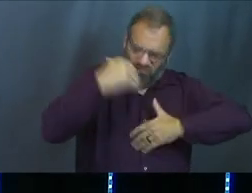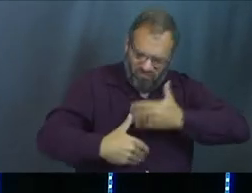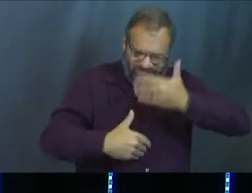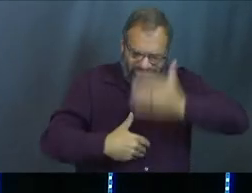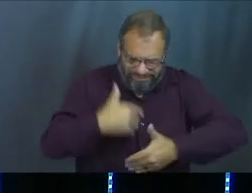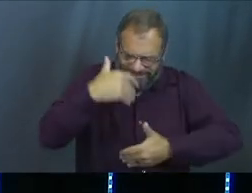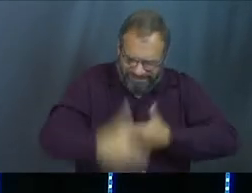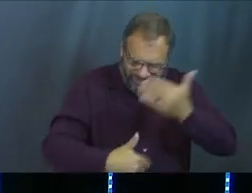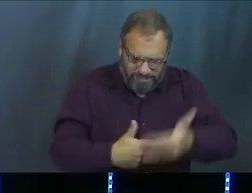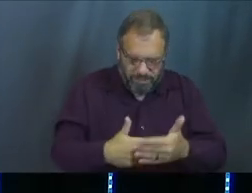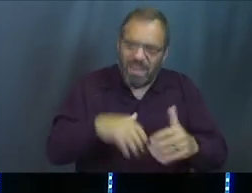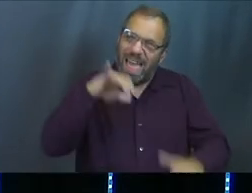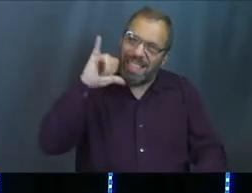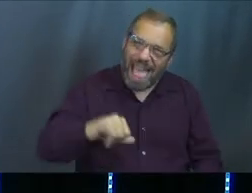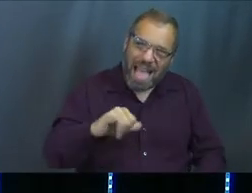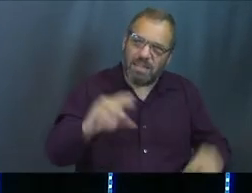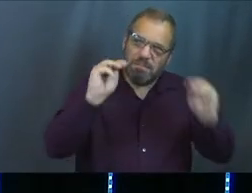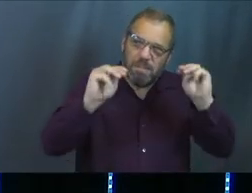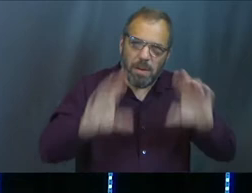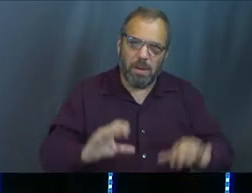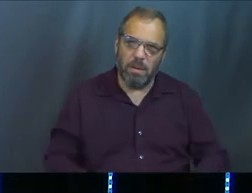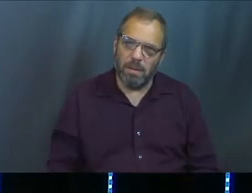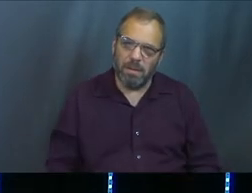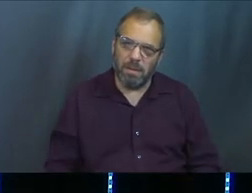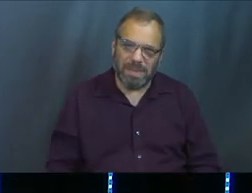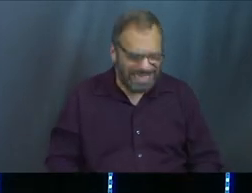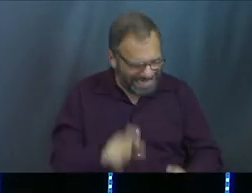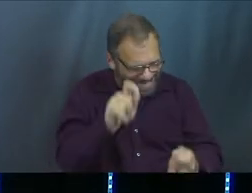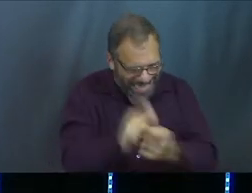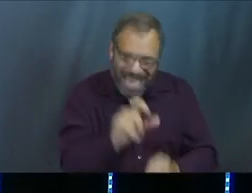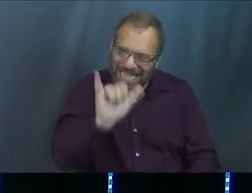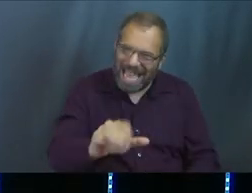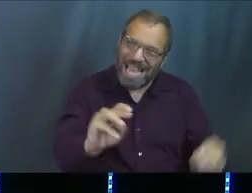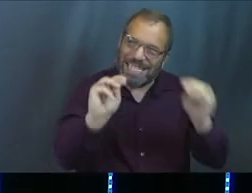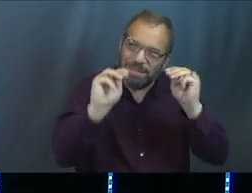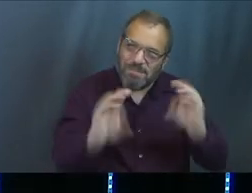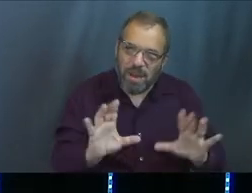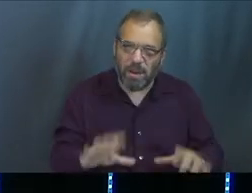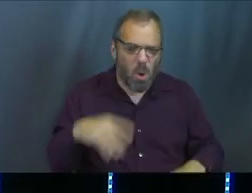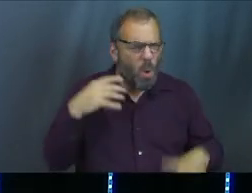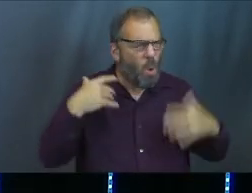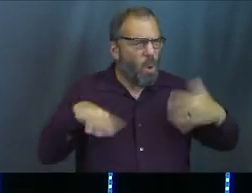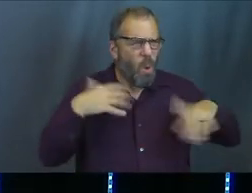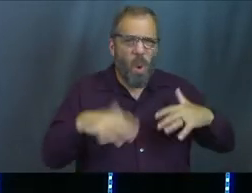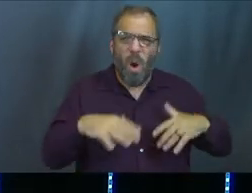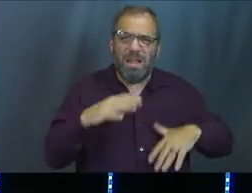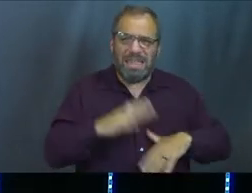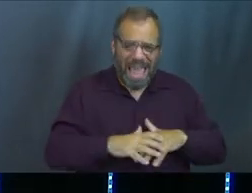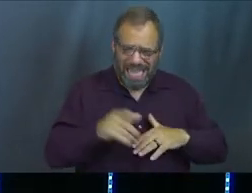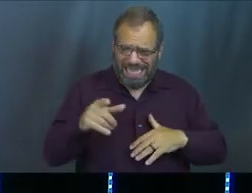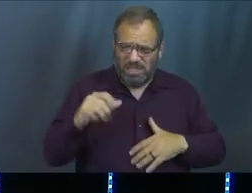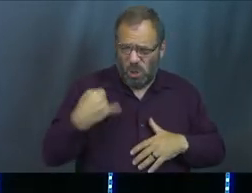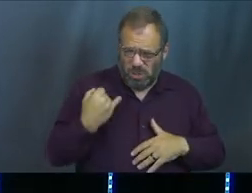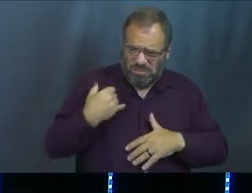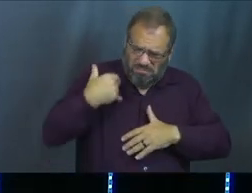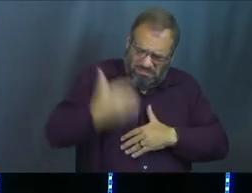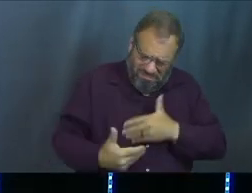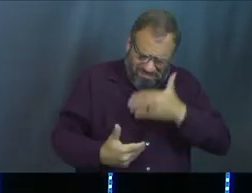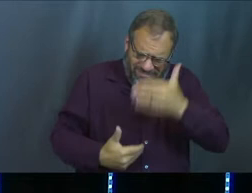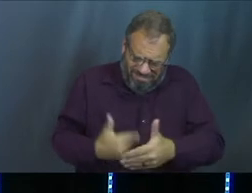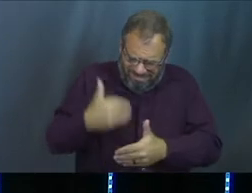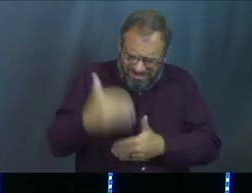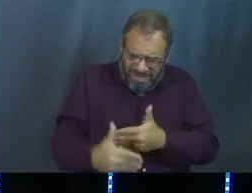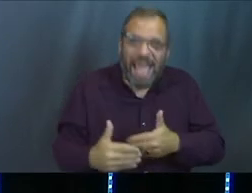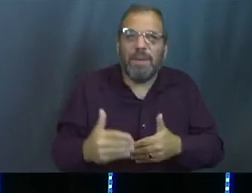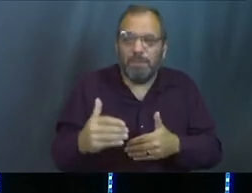It is insane. Those are miracles. It's exactly what those are. It is miraculous that he can keep moving forward that way. You know what